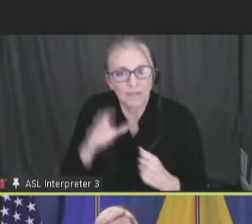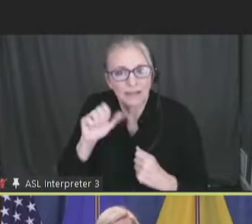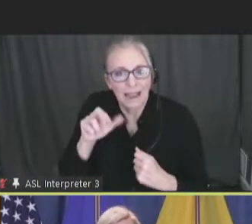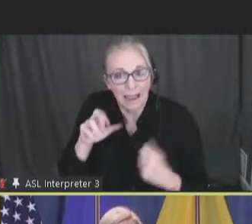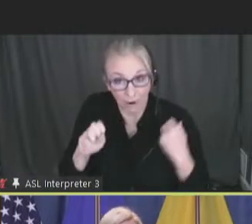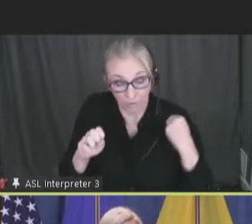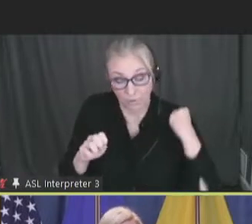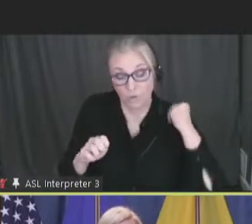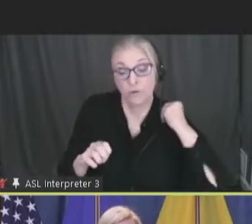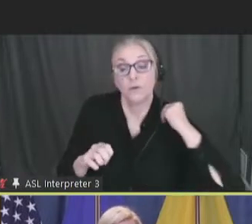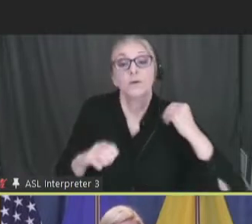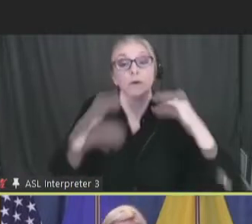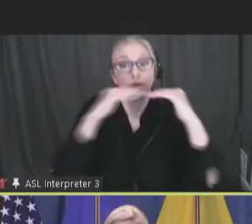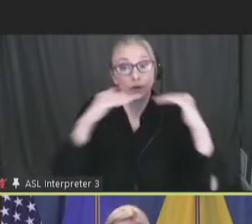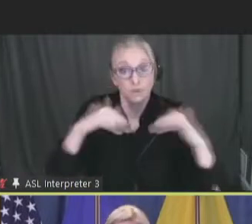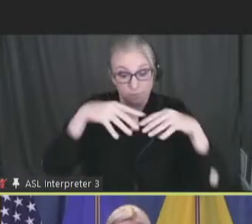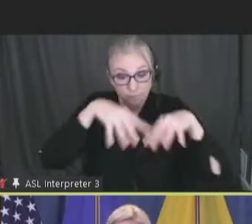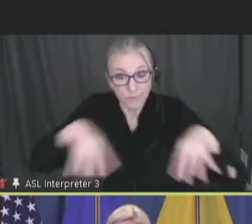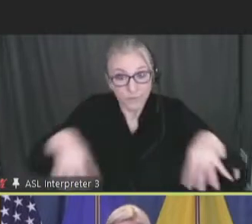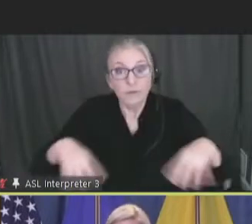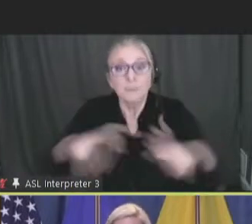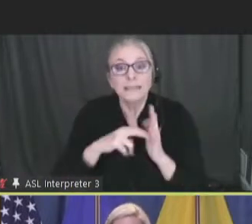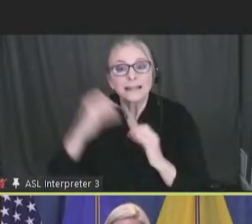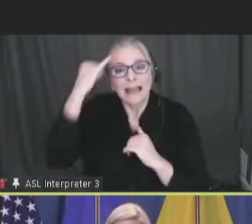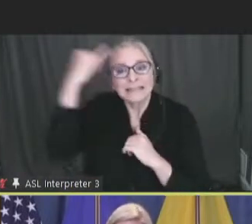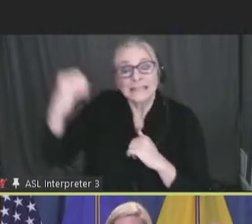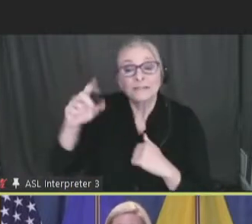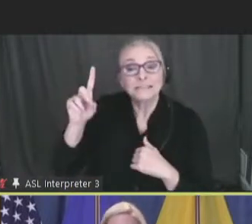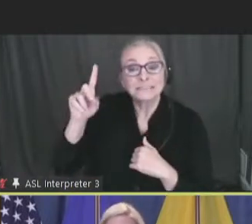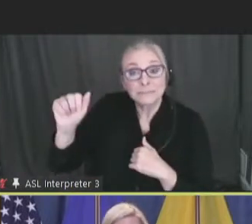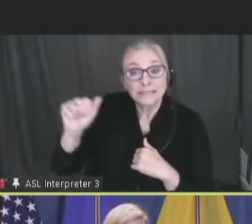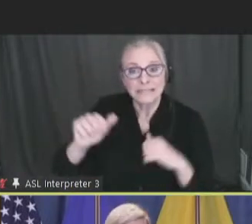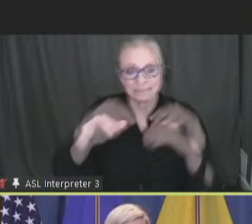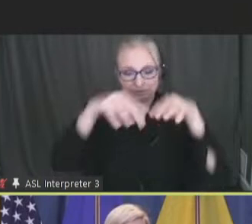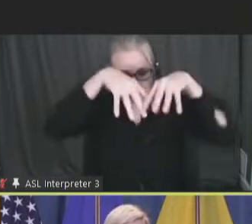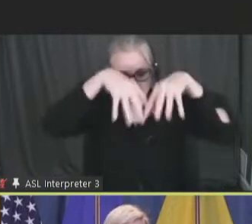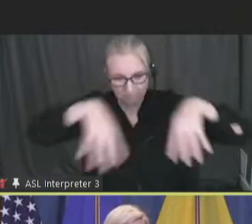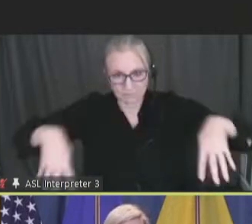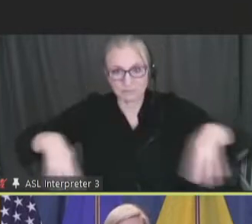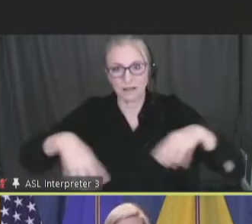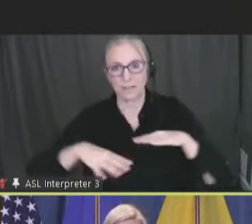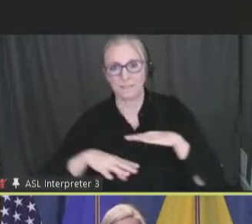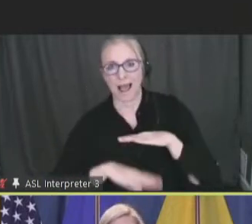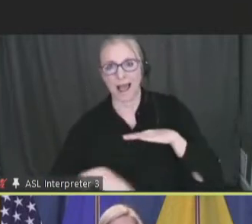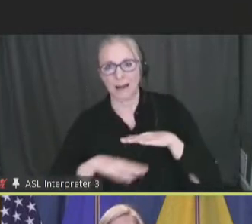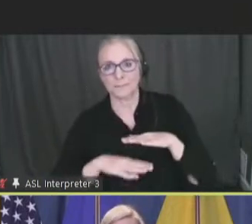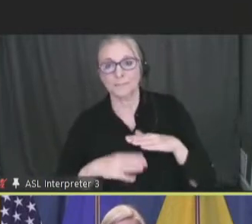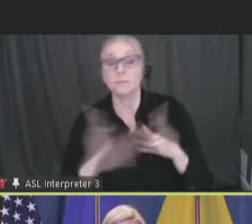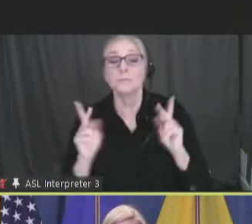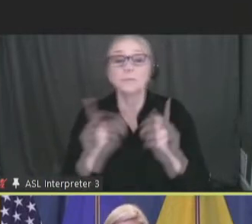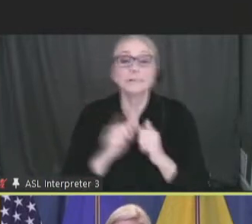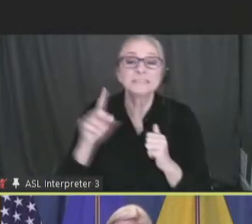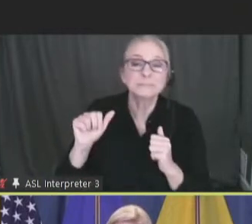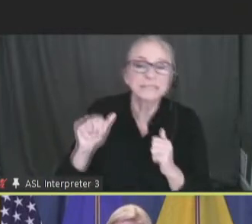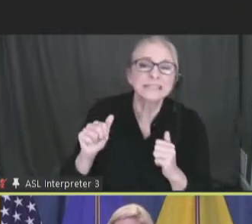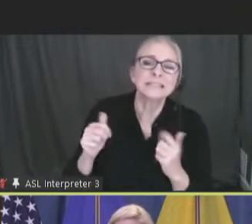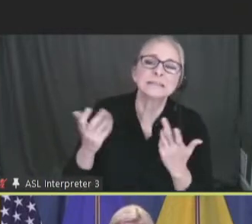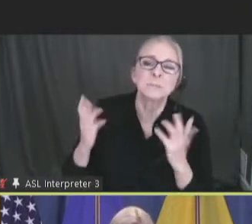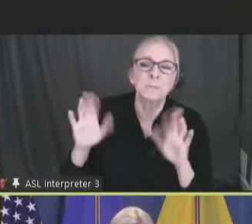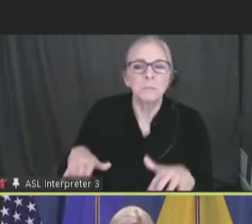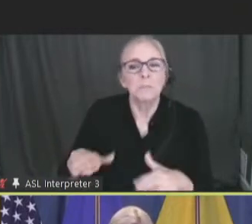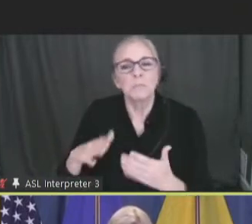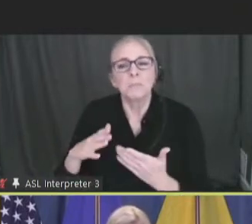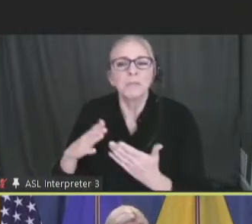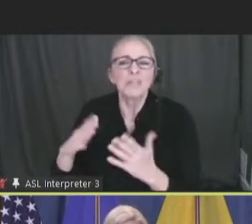hierarchy is underpinned by an idea that disability is at the bottom of that pile, right? That people with disabilities have lower